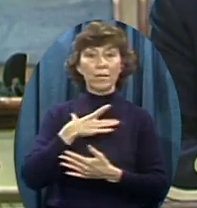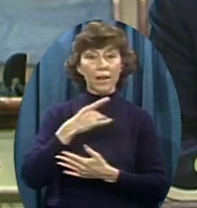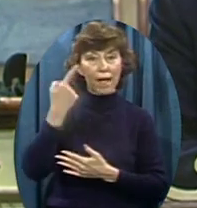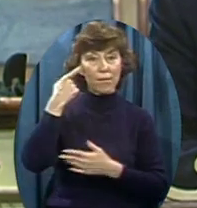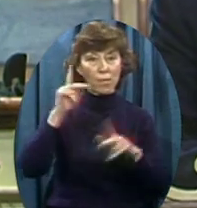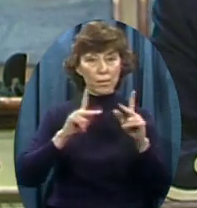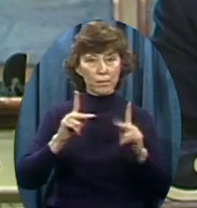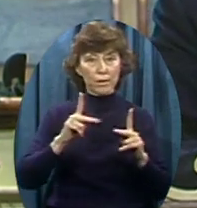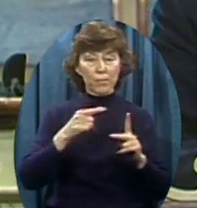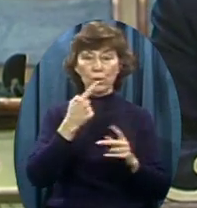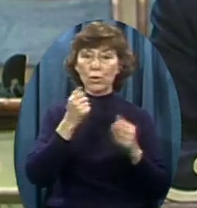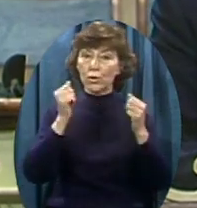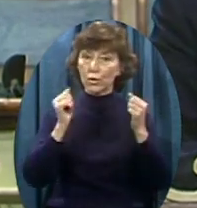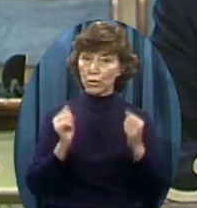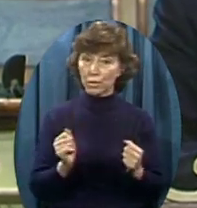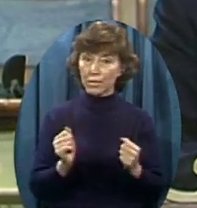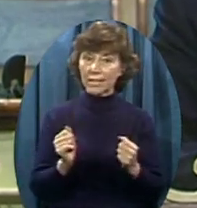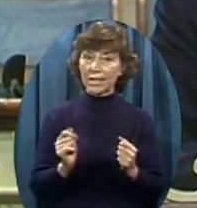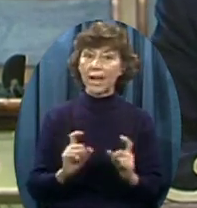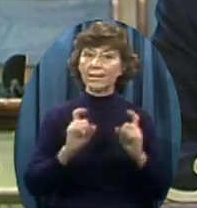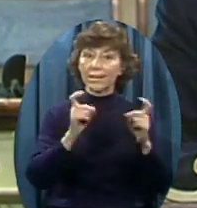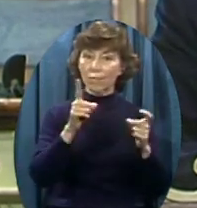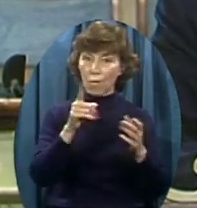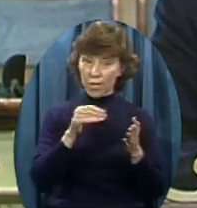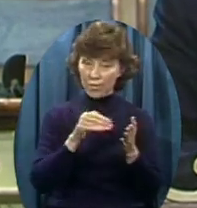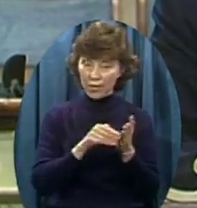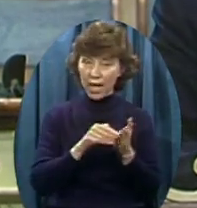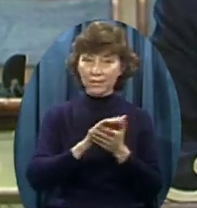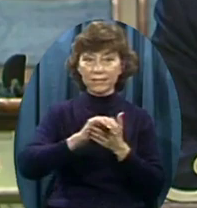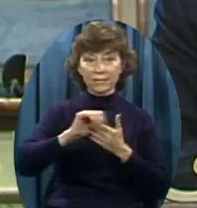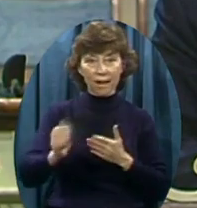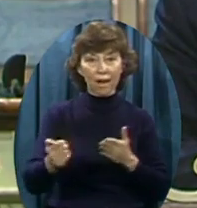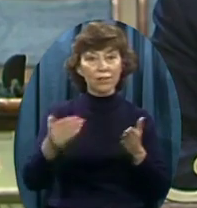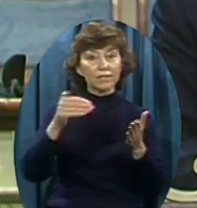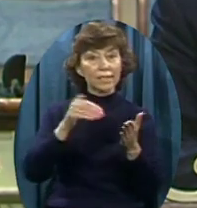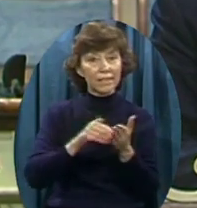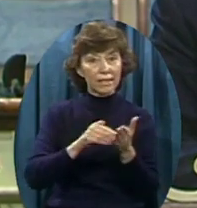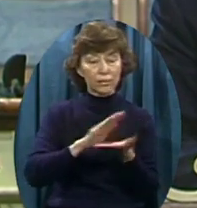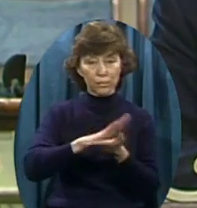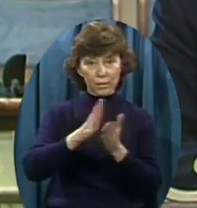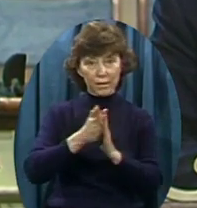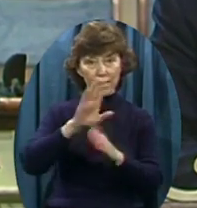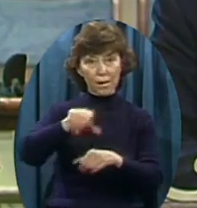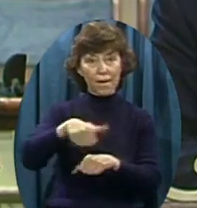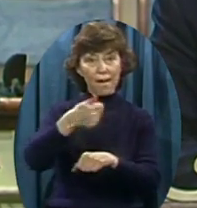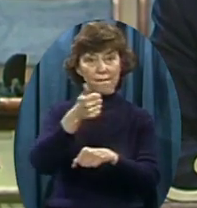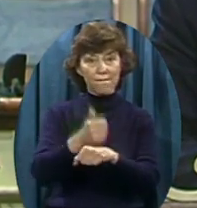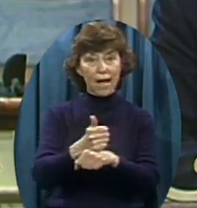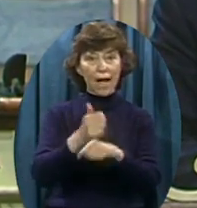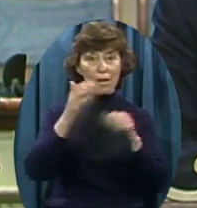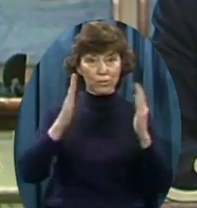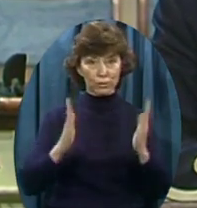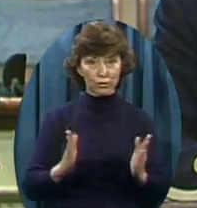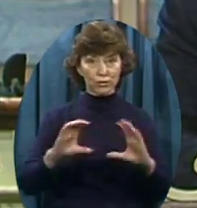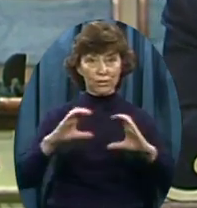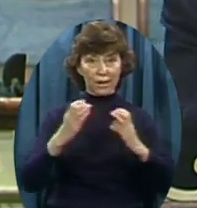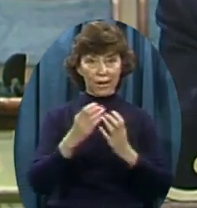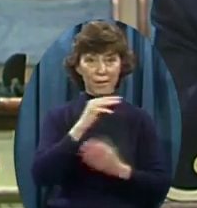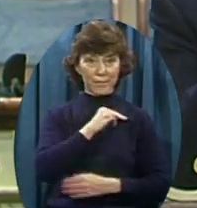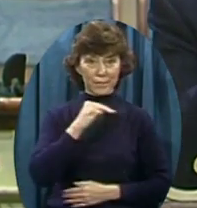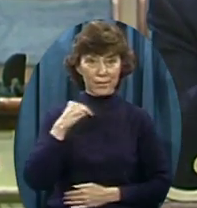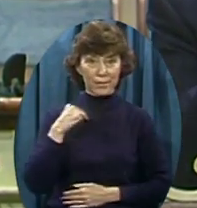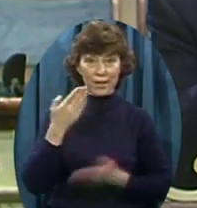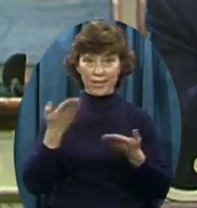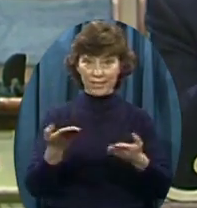writing To many of you Some I've already written Asking you to become A founder A member of the New Founders Club This